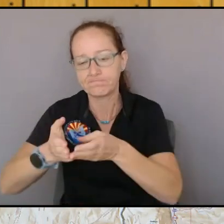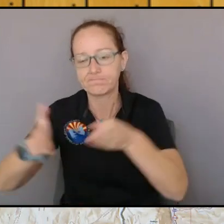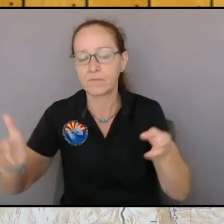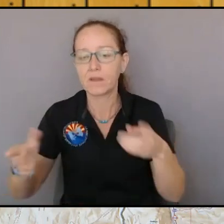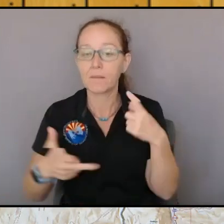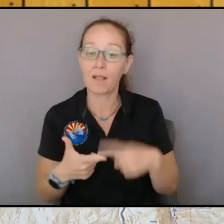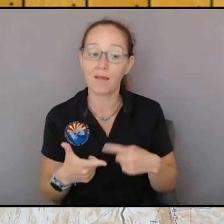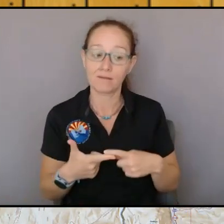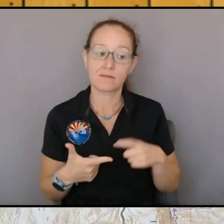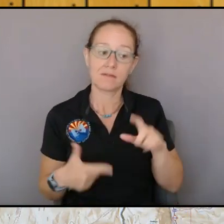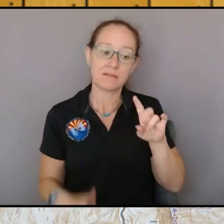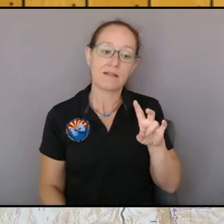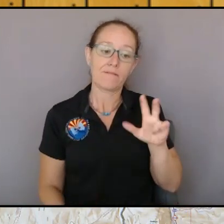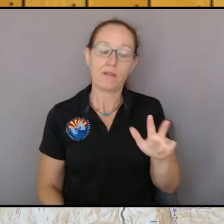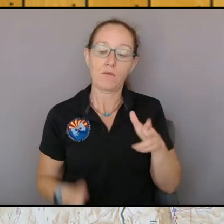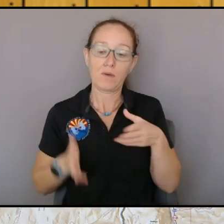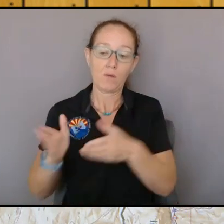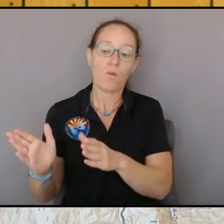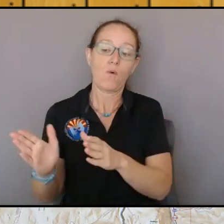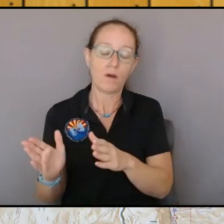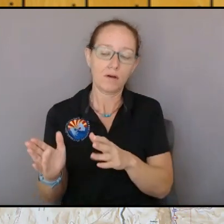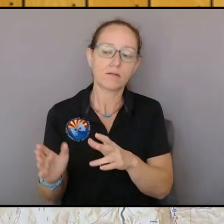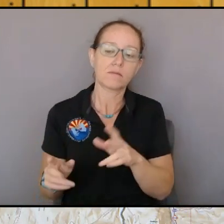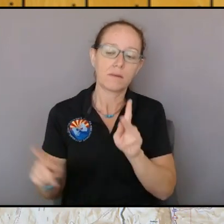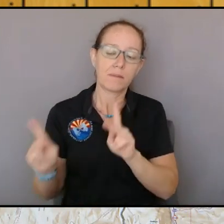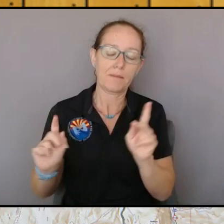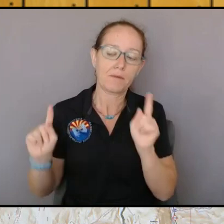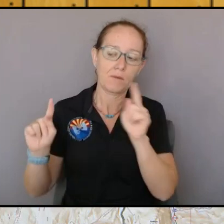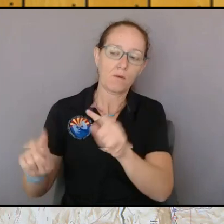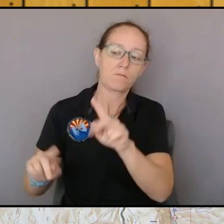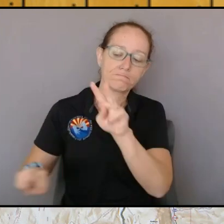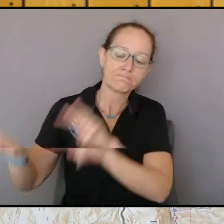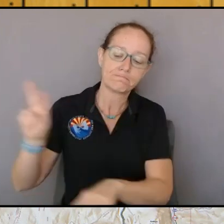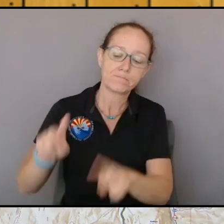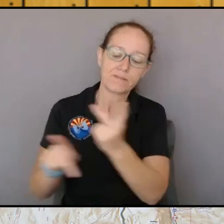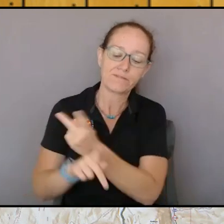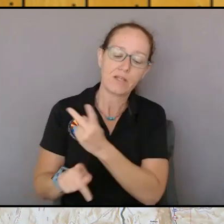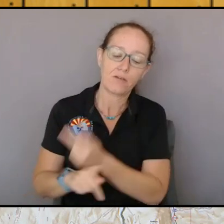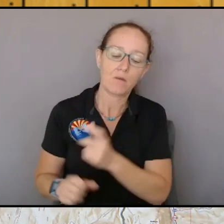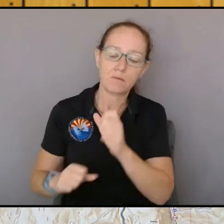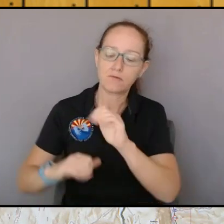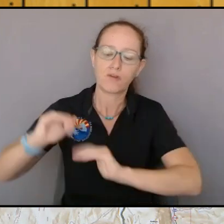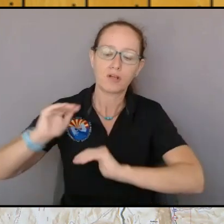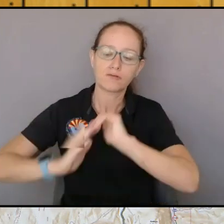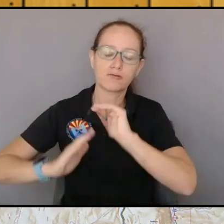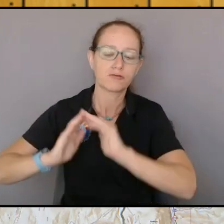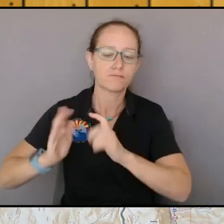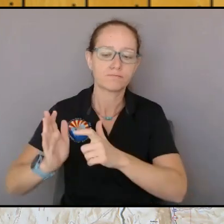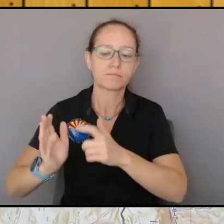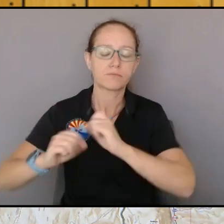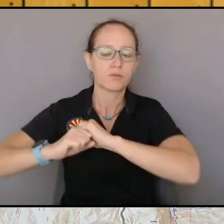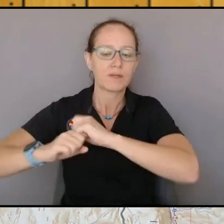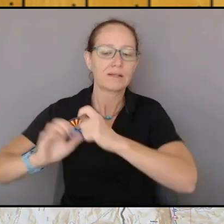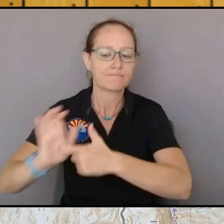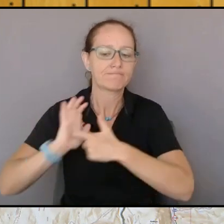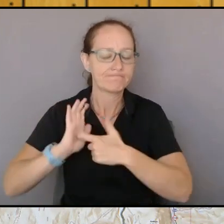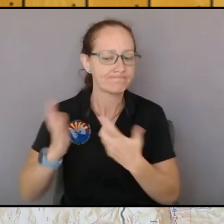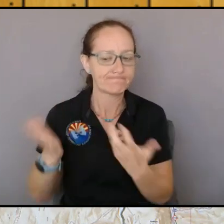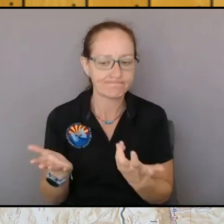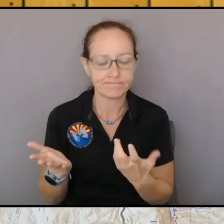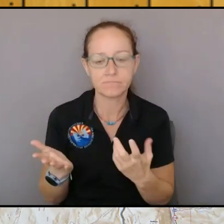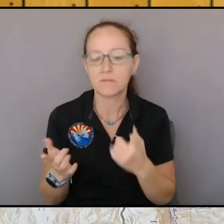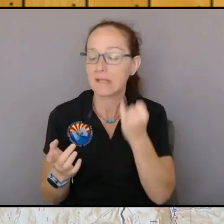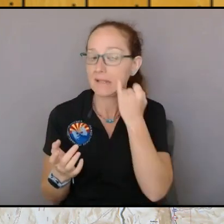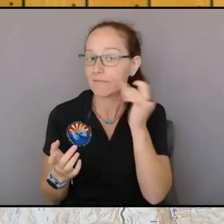area and beginning to evaluate structures to identify what structure protection needs are required in the event that that becomes necessary